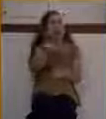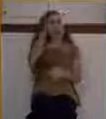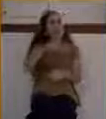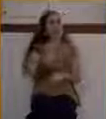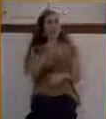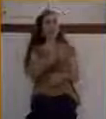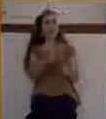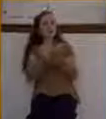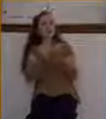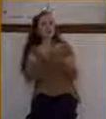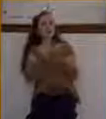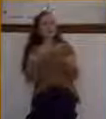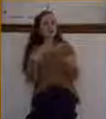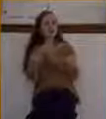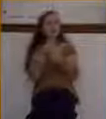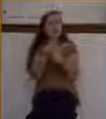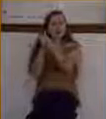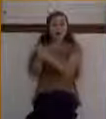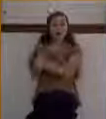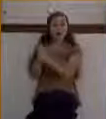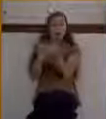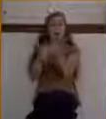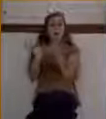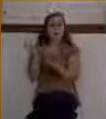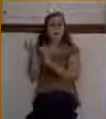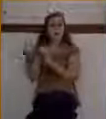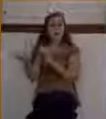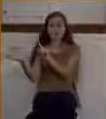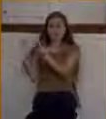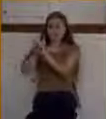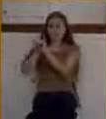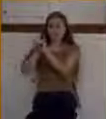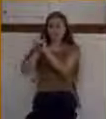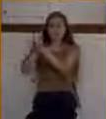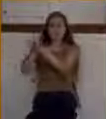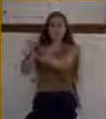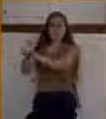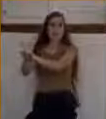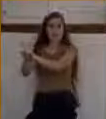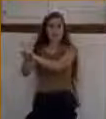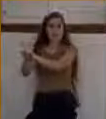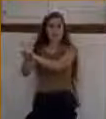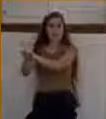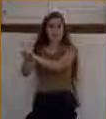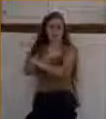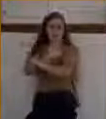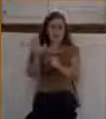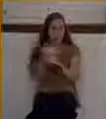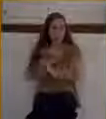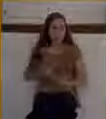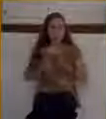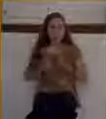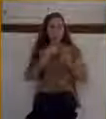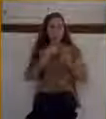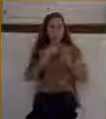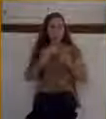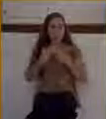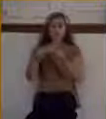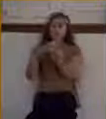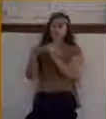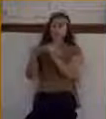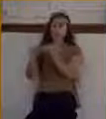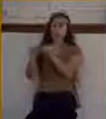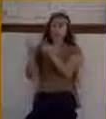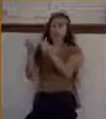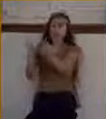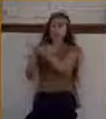And it says, he followed Jesus in the way. He spent his life following Jesus. He followed him all the way into Jerusalem.